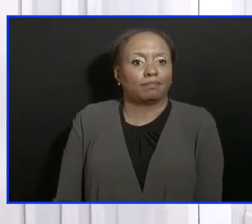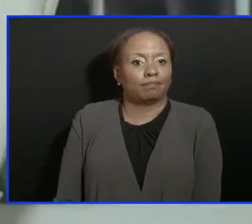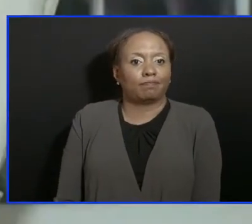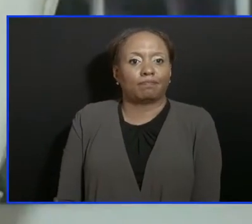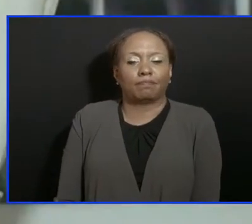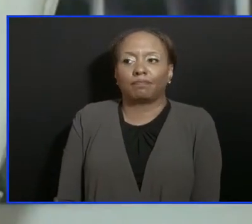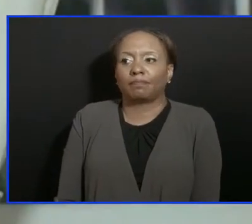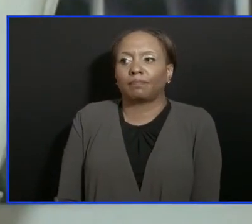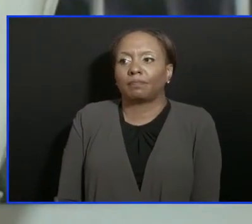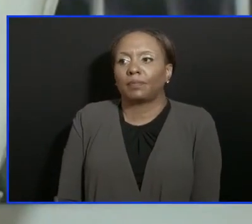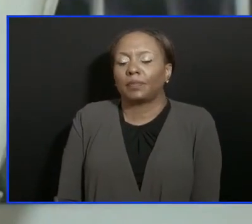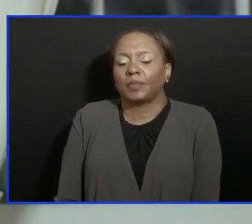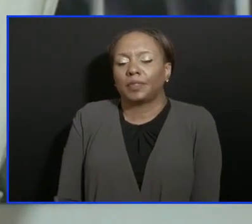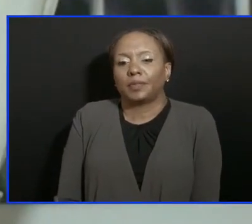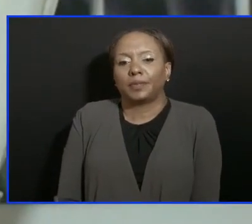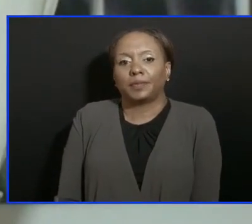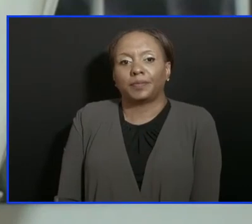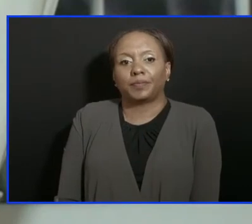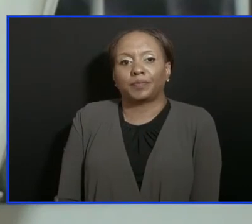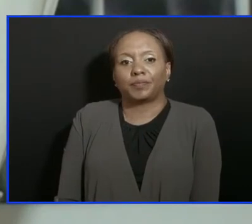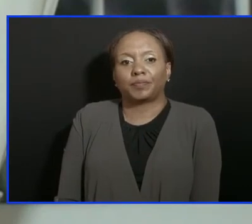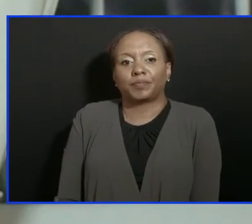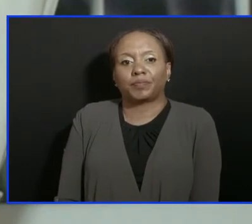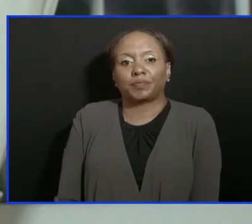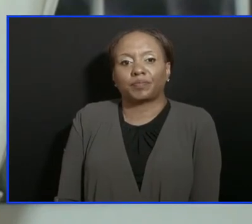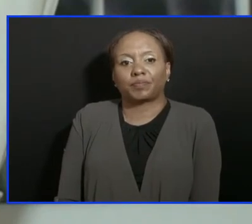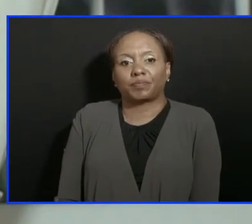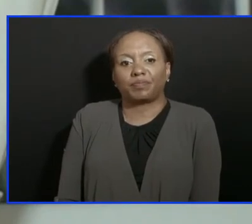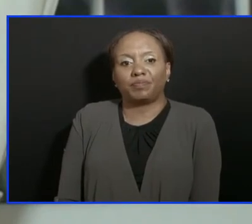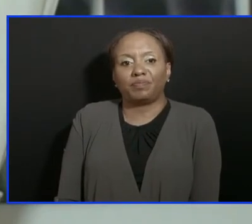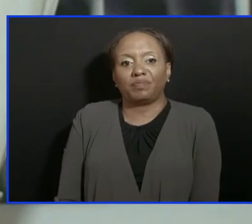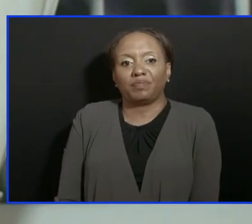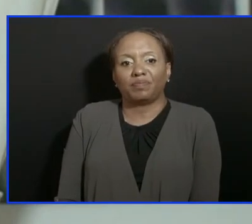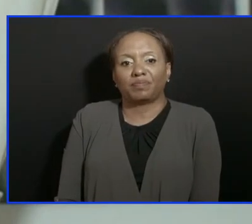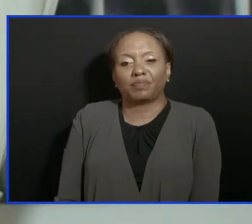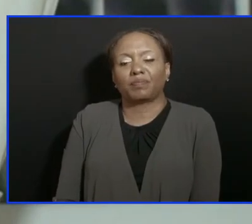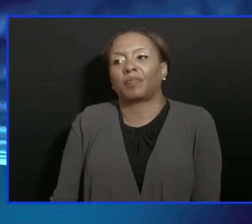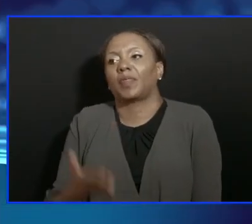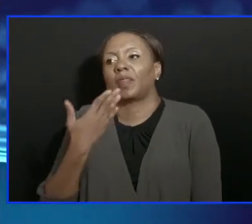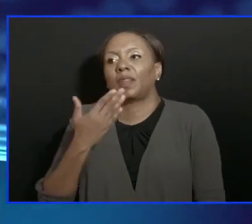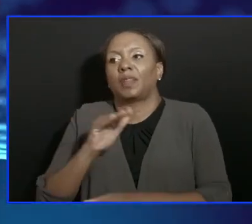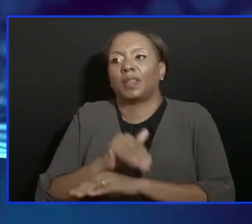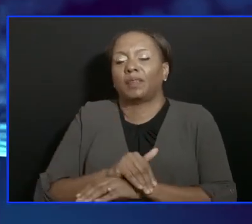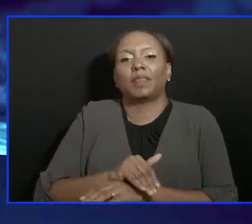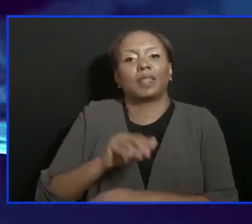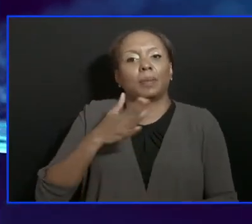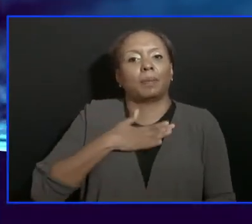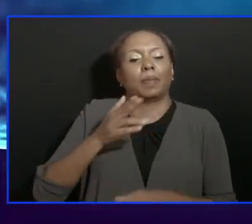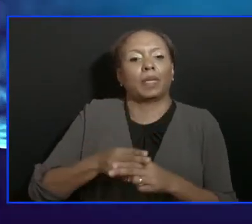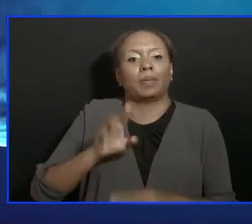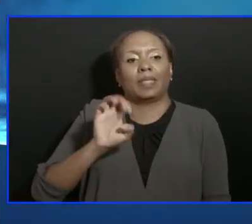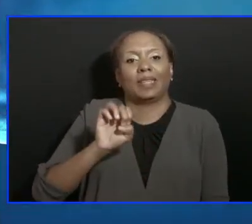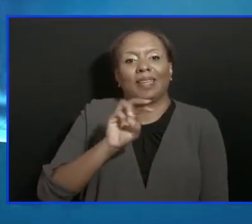Call Bill. Good evening. I'm from Barbados today. This is for the Minister of Health.